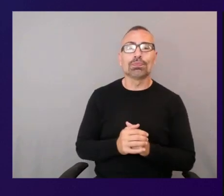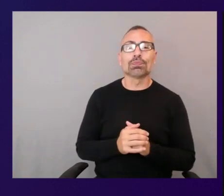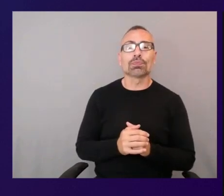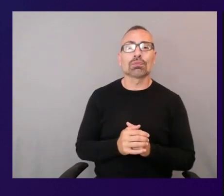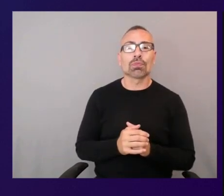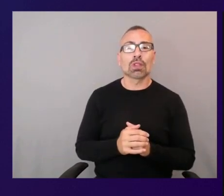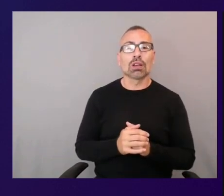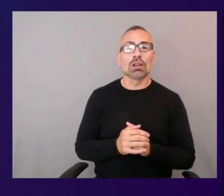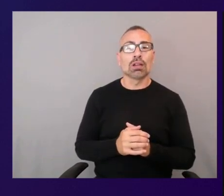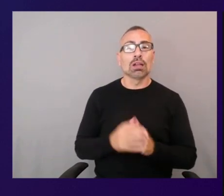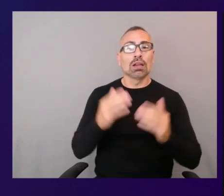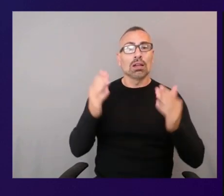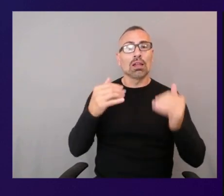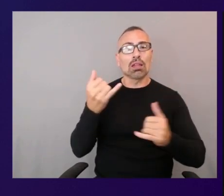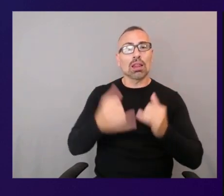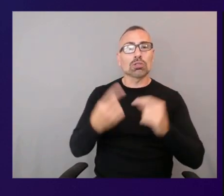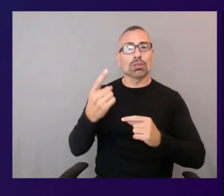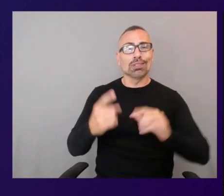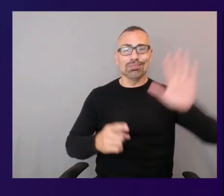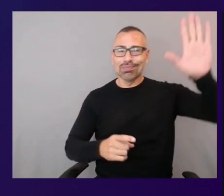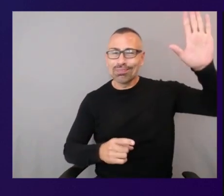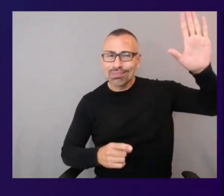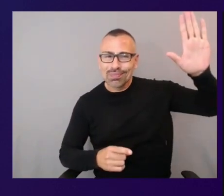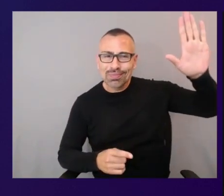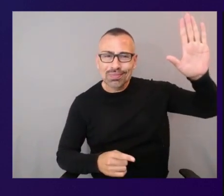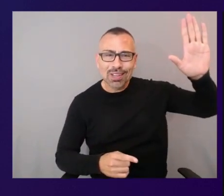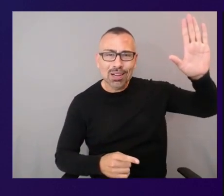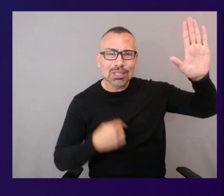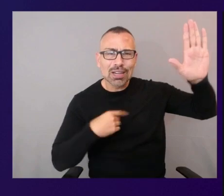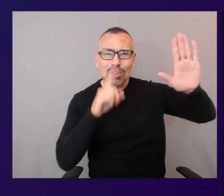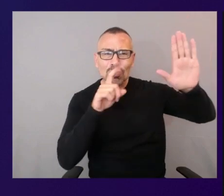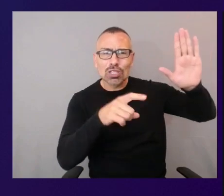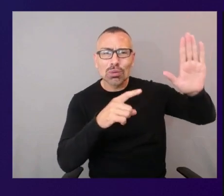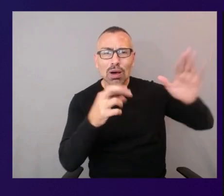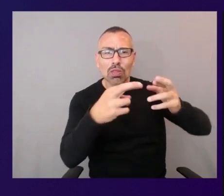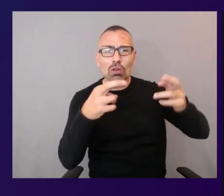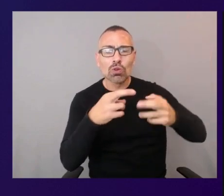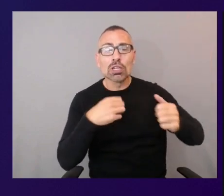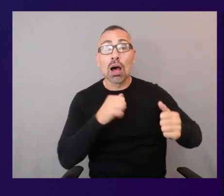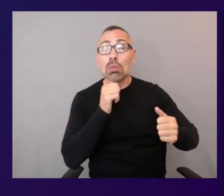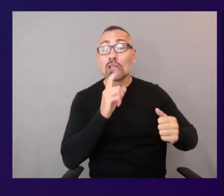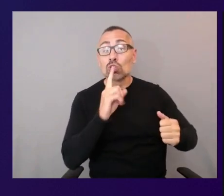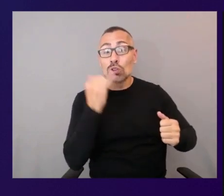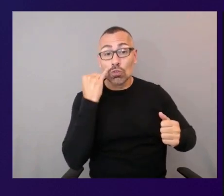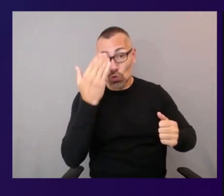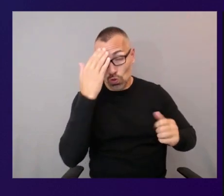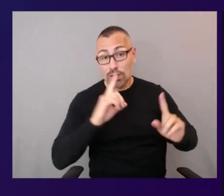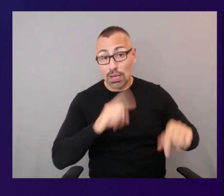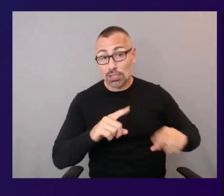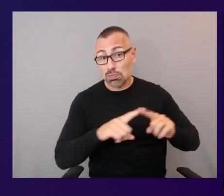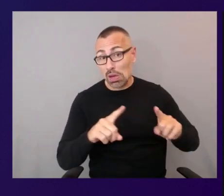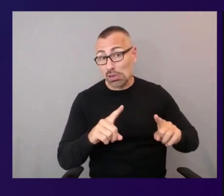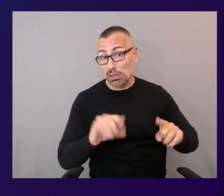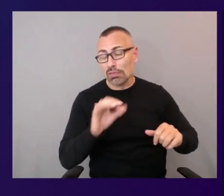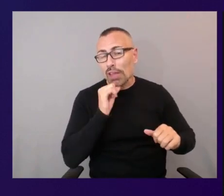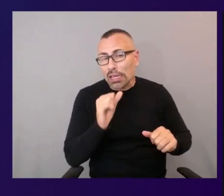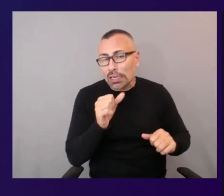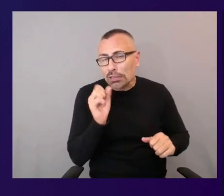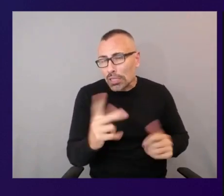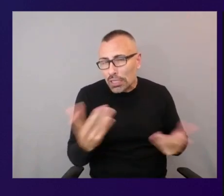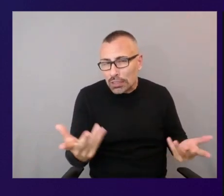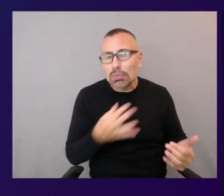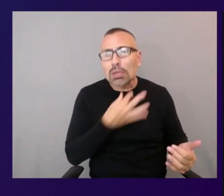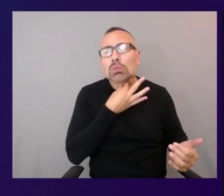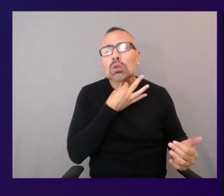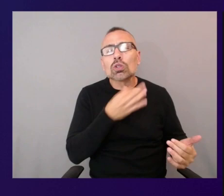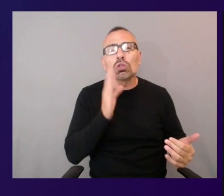terminate workspaces sorry a question on the region section not sure if you know the answer if you don't it's okay but is will that include only